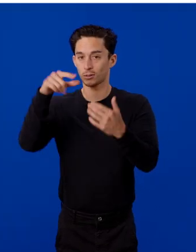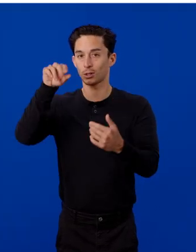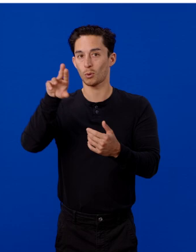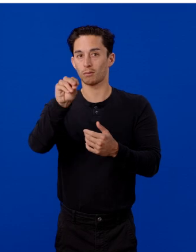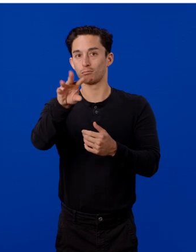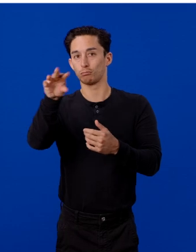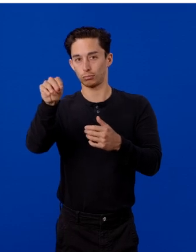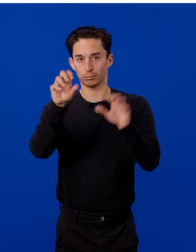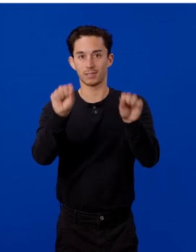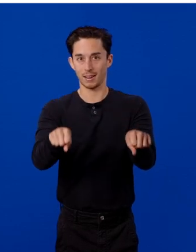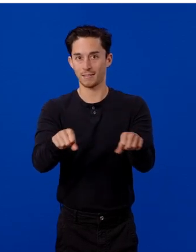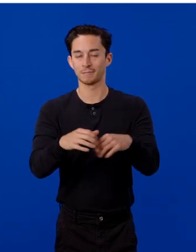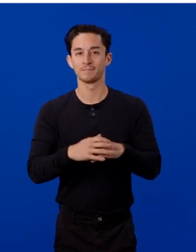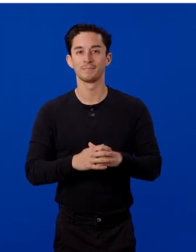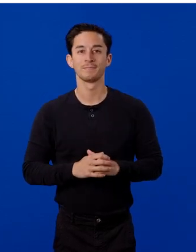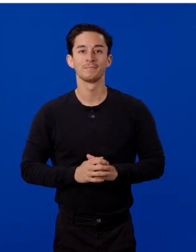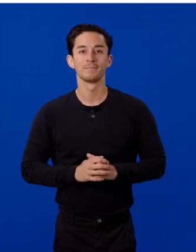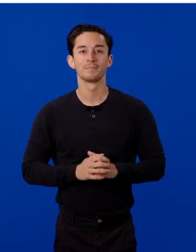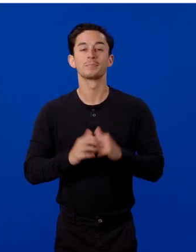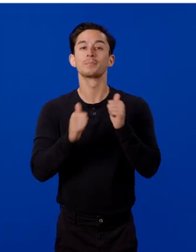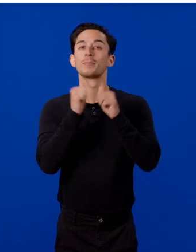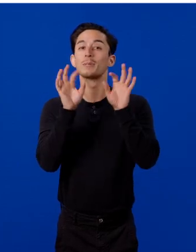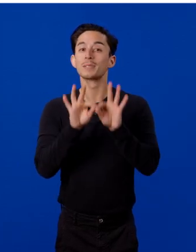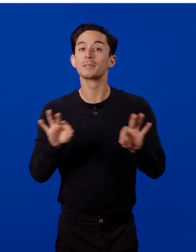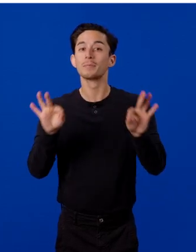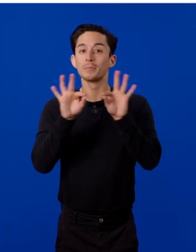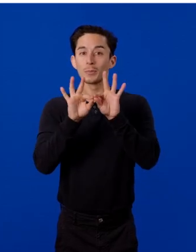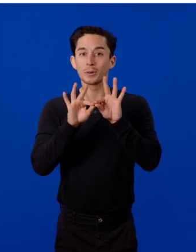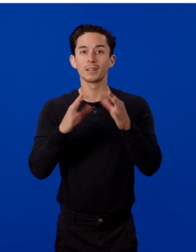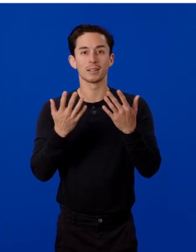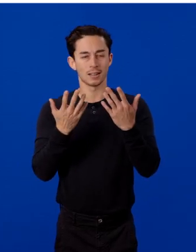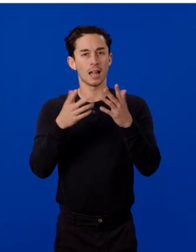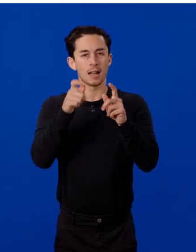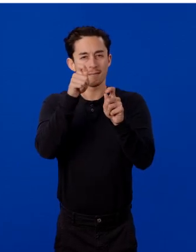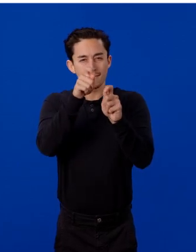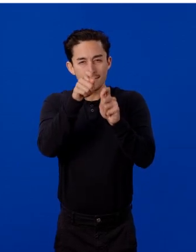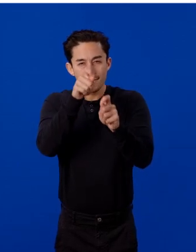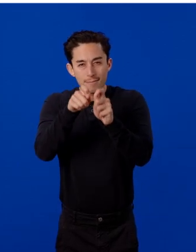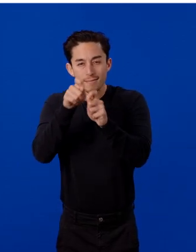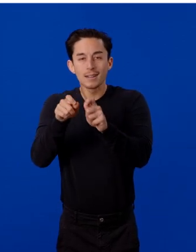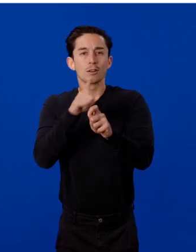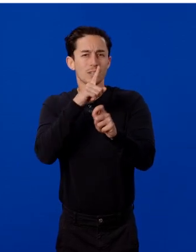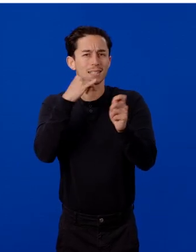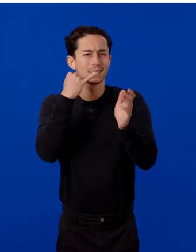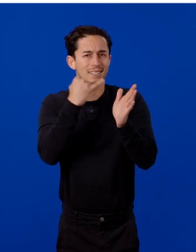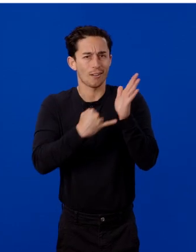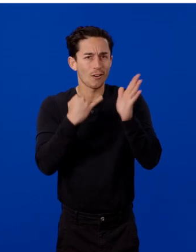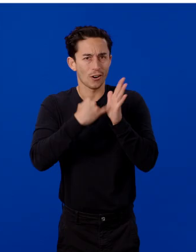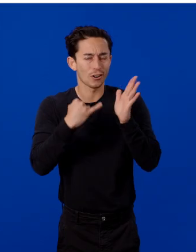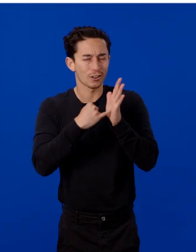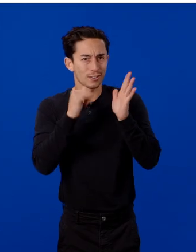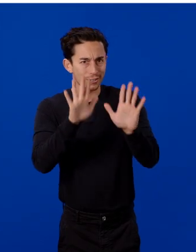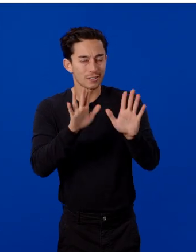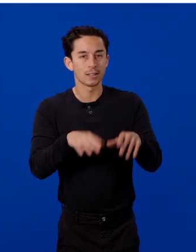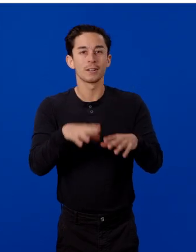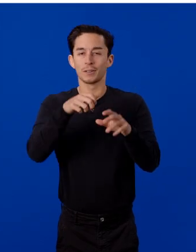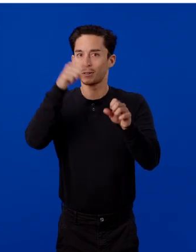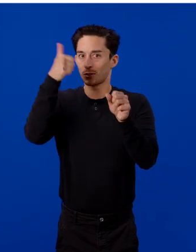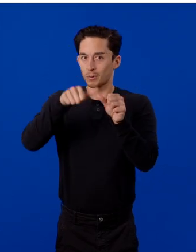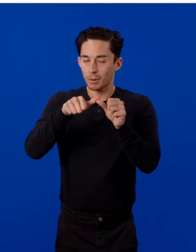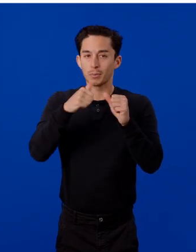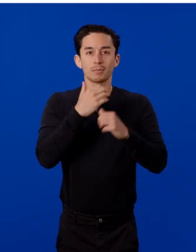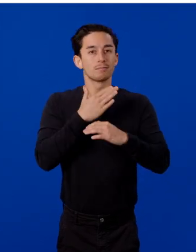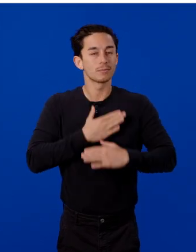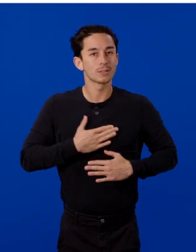code on your screen. Most importantly, fine tuning is really an art as I said. So please remember to drink chai